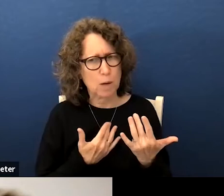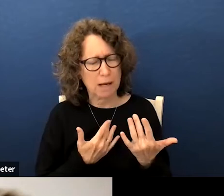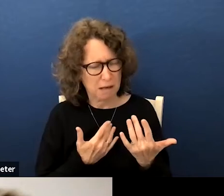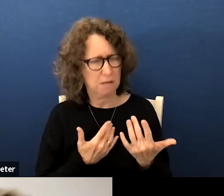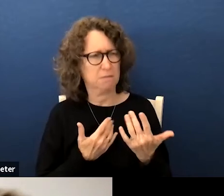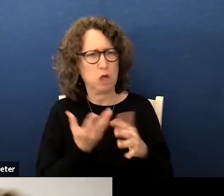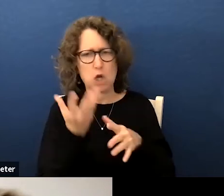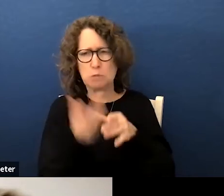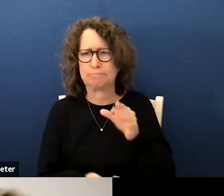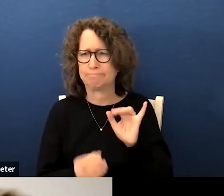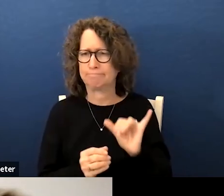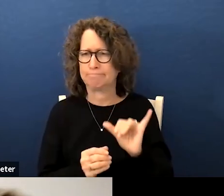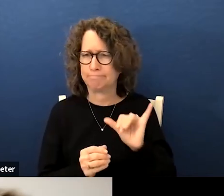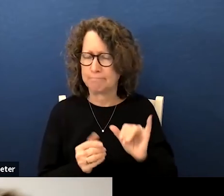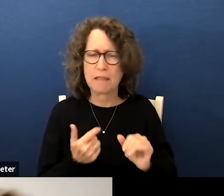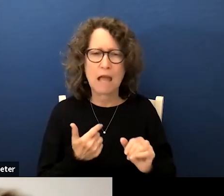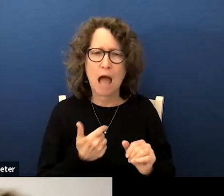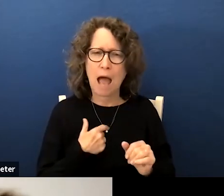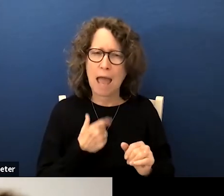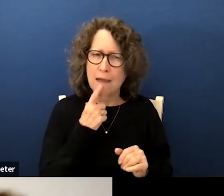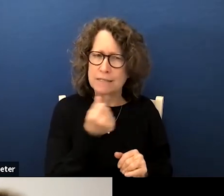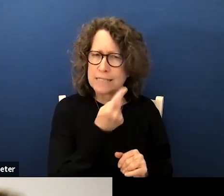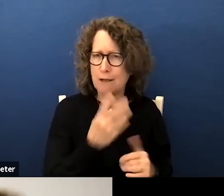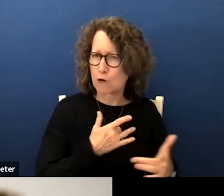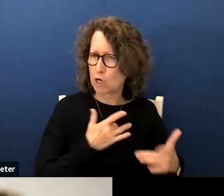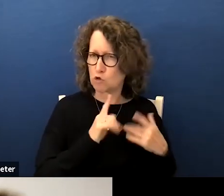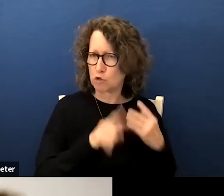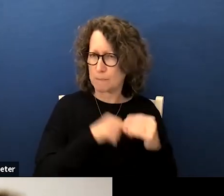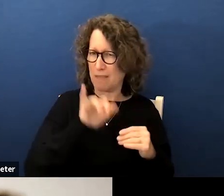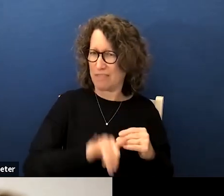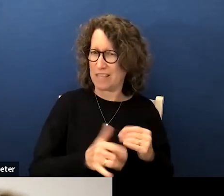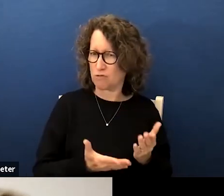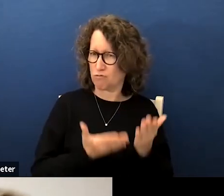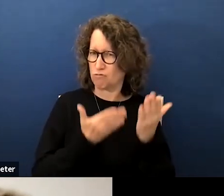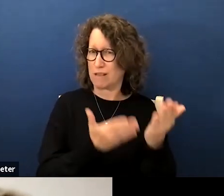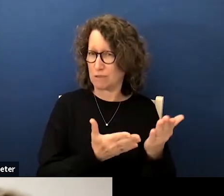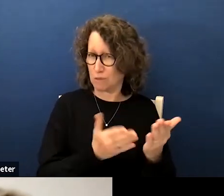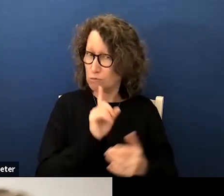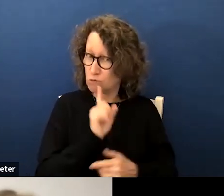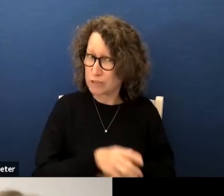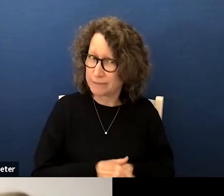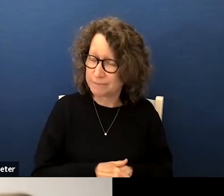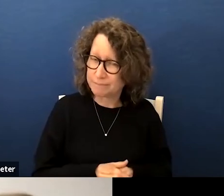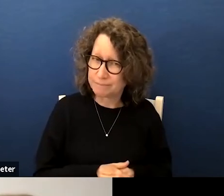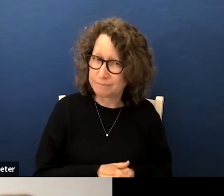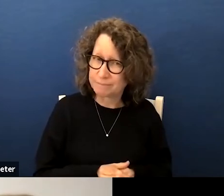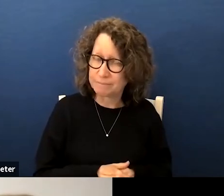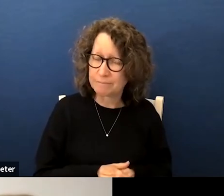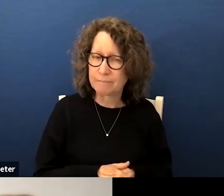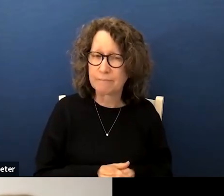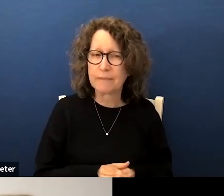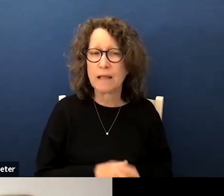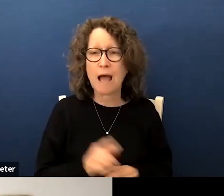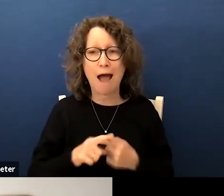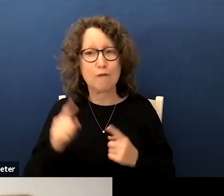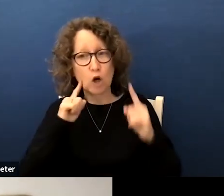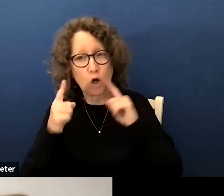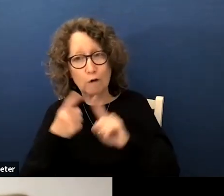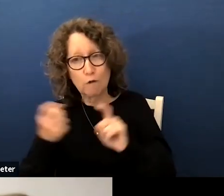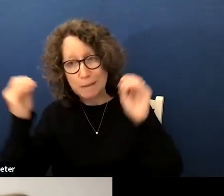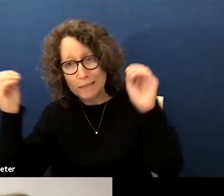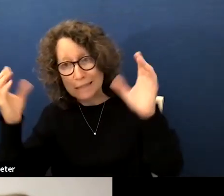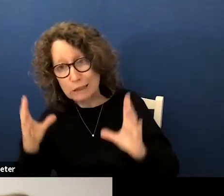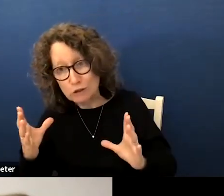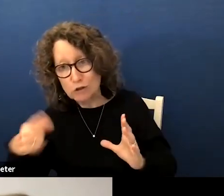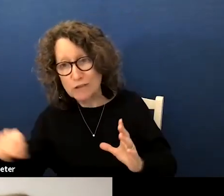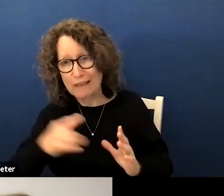i i have several concerns about this resolution honestly i've heard concerns from teachers that